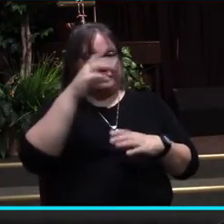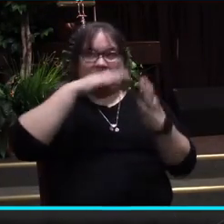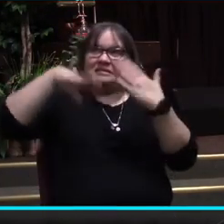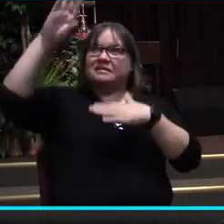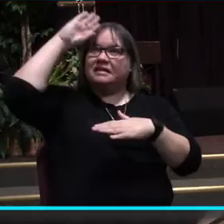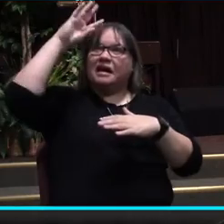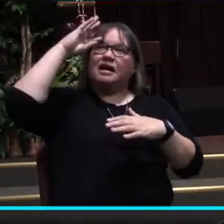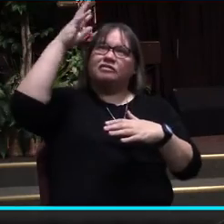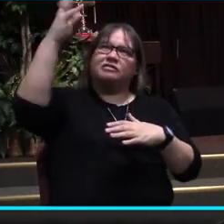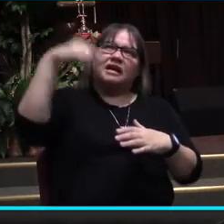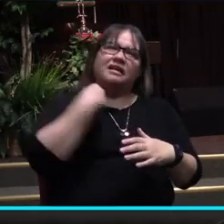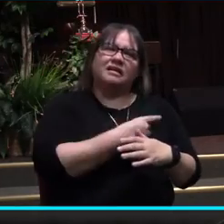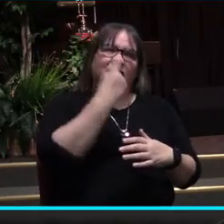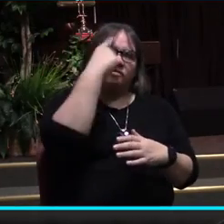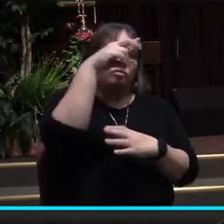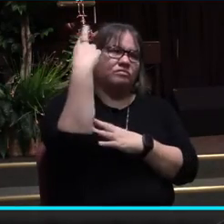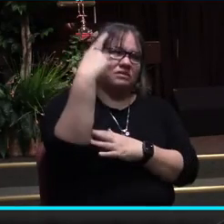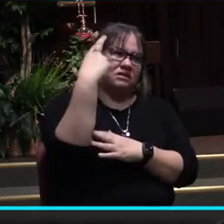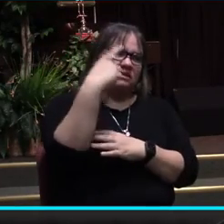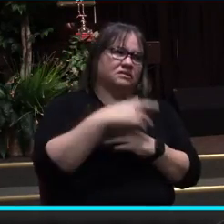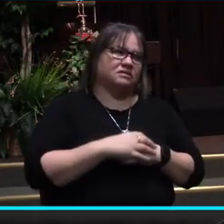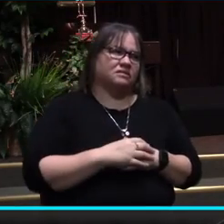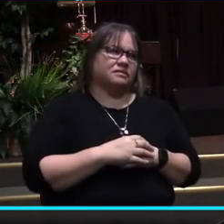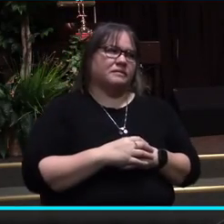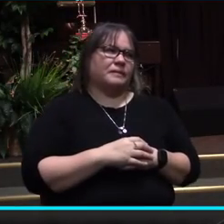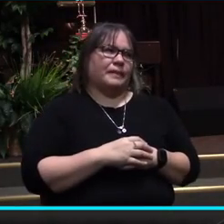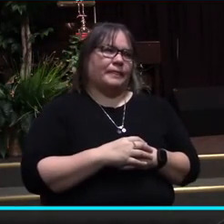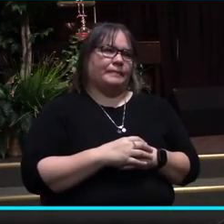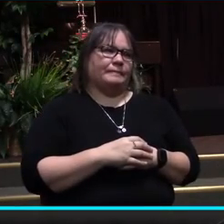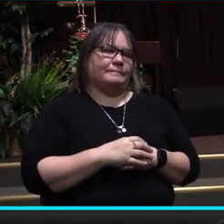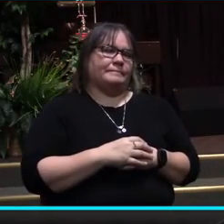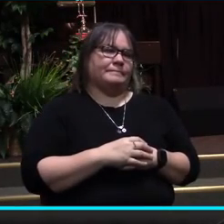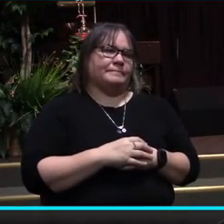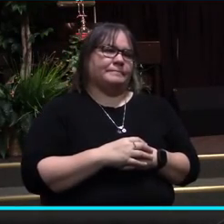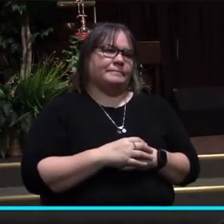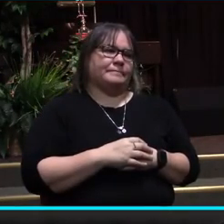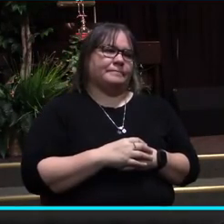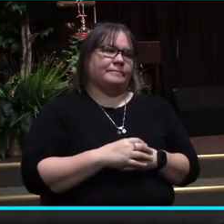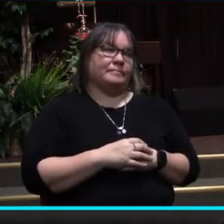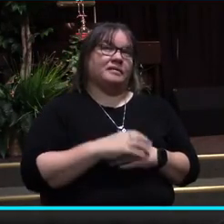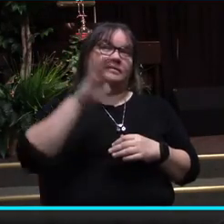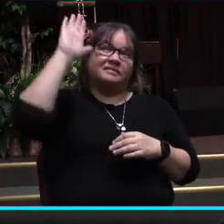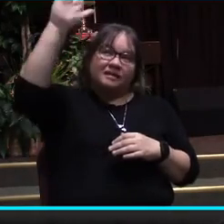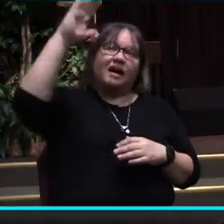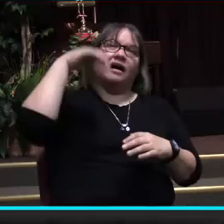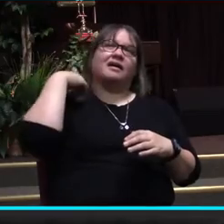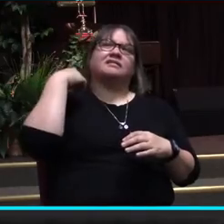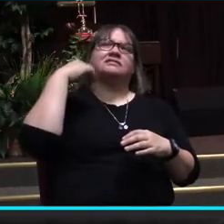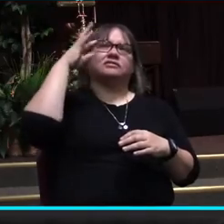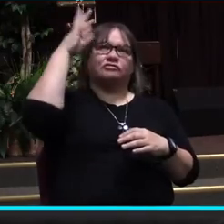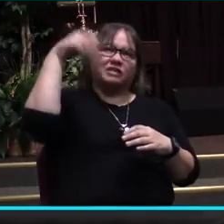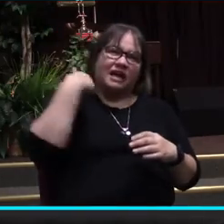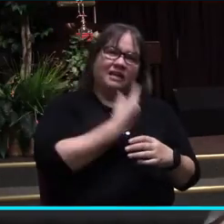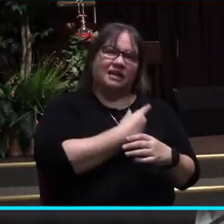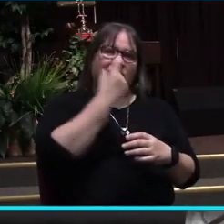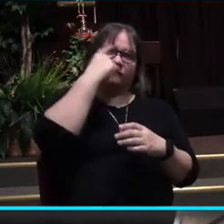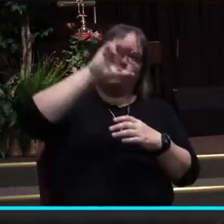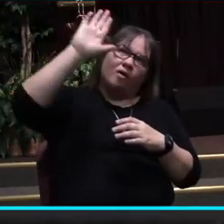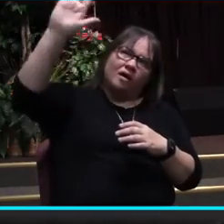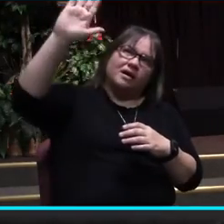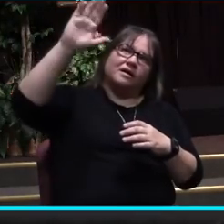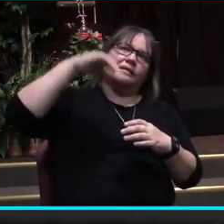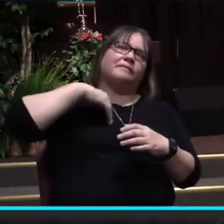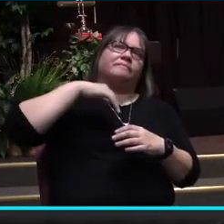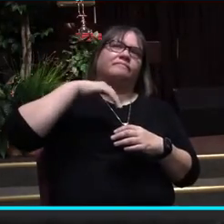for a purpose, that we were created by God, for God, to honor